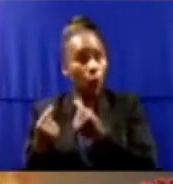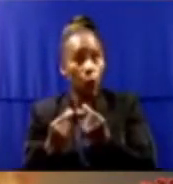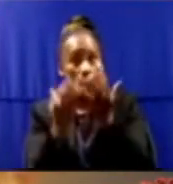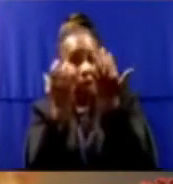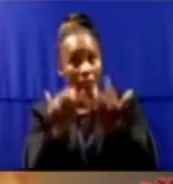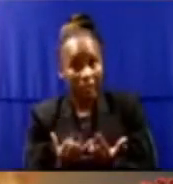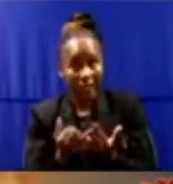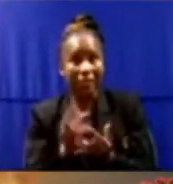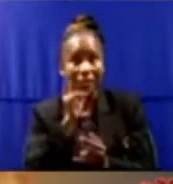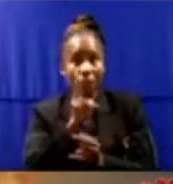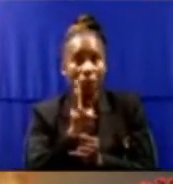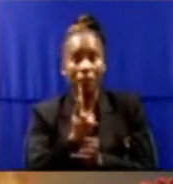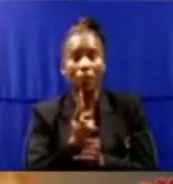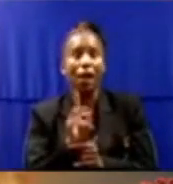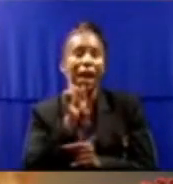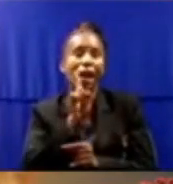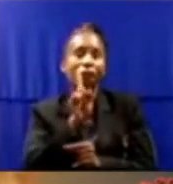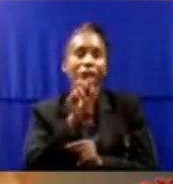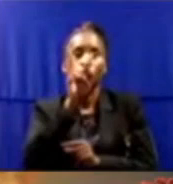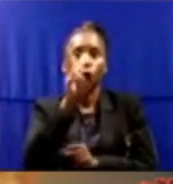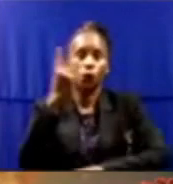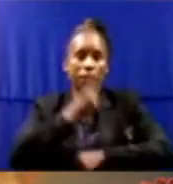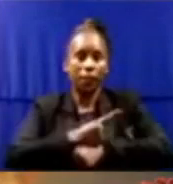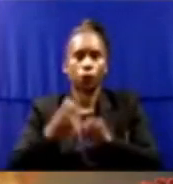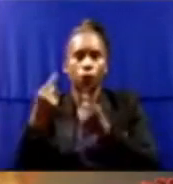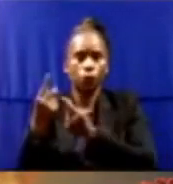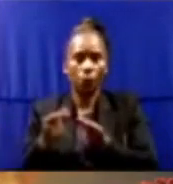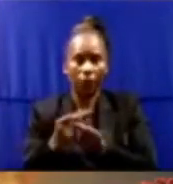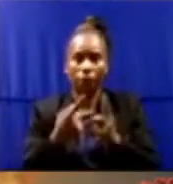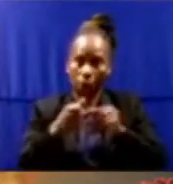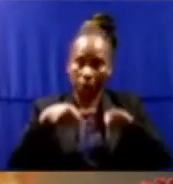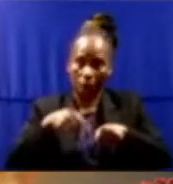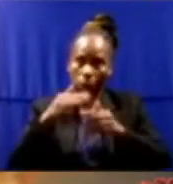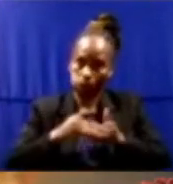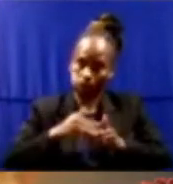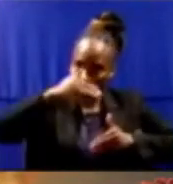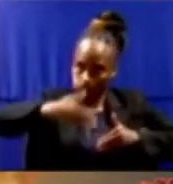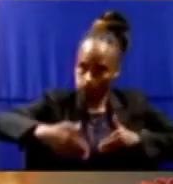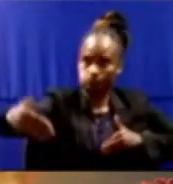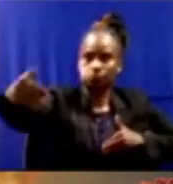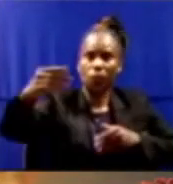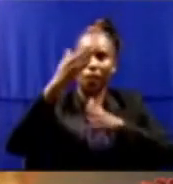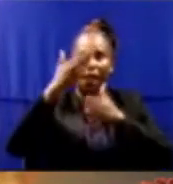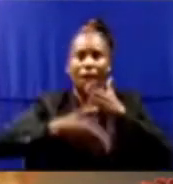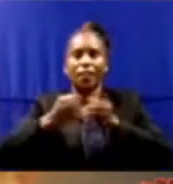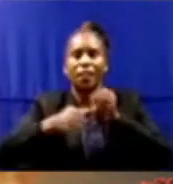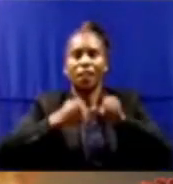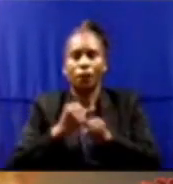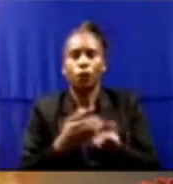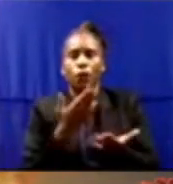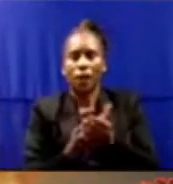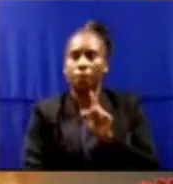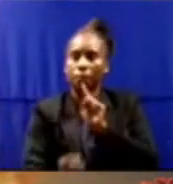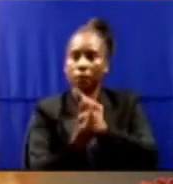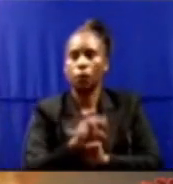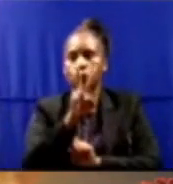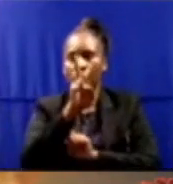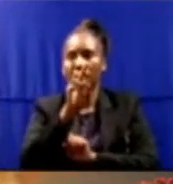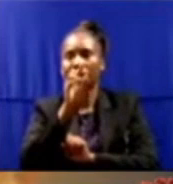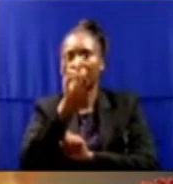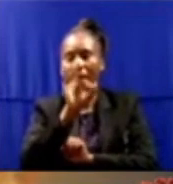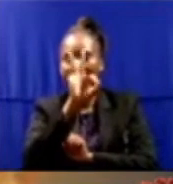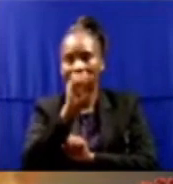every two days for the rest of the year to reach your own 40 million target. Now consider that the sum total